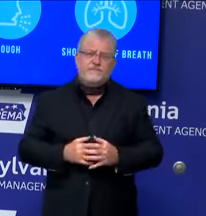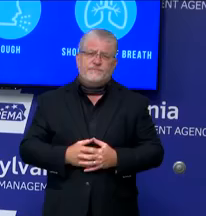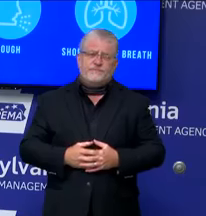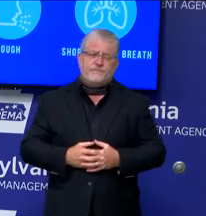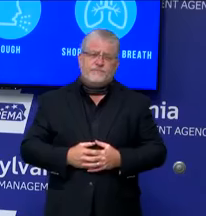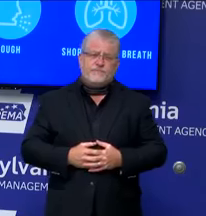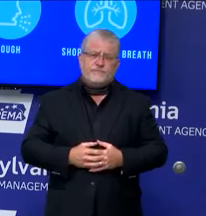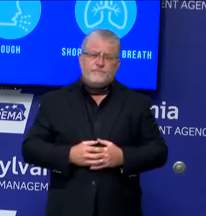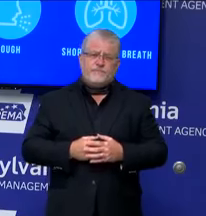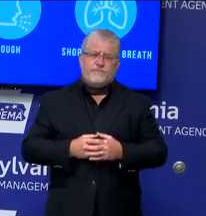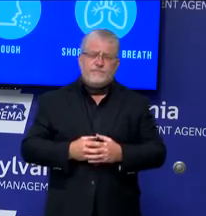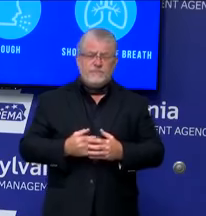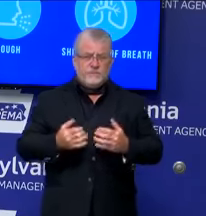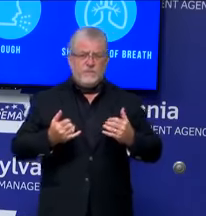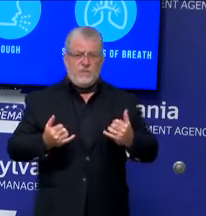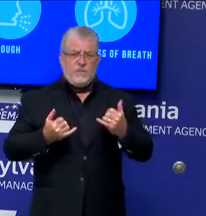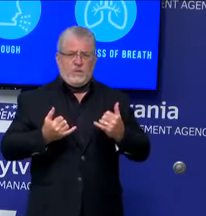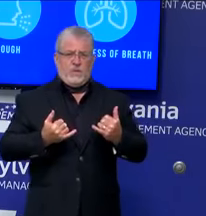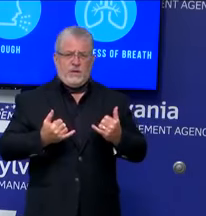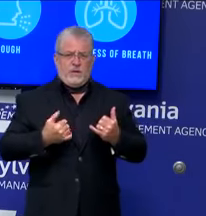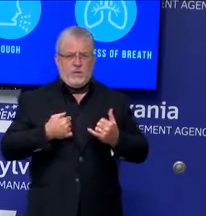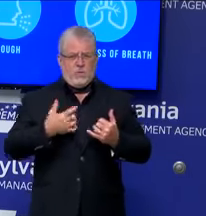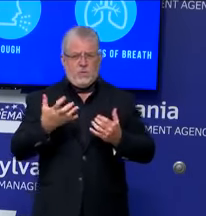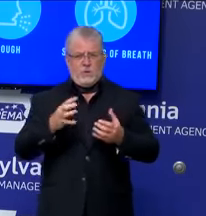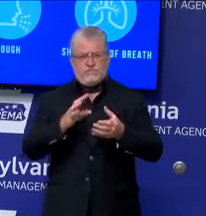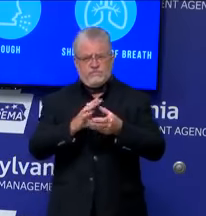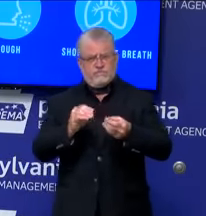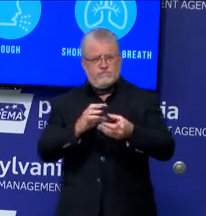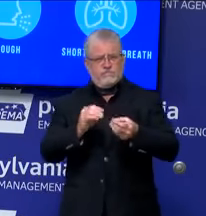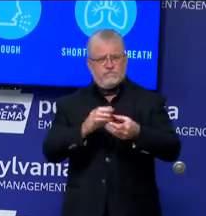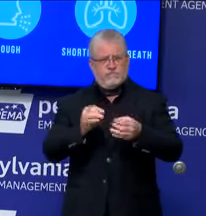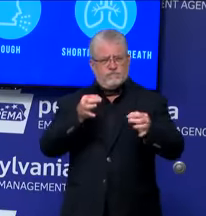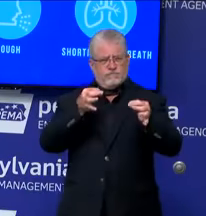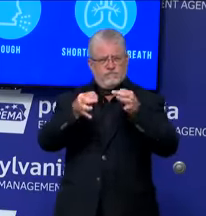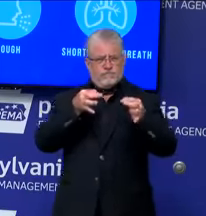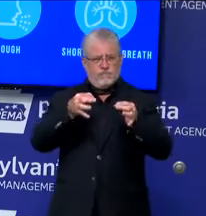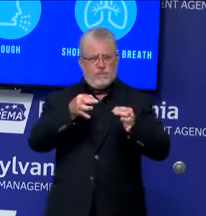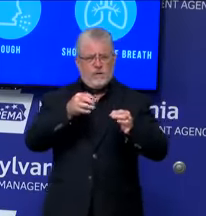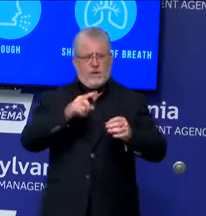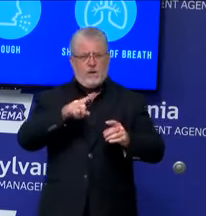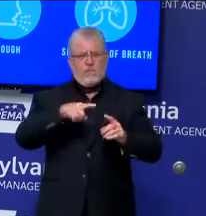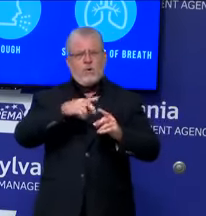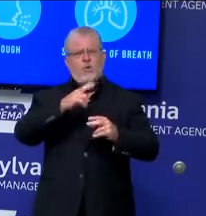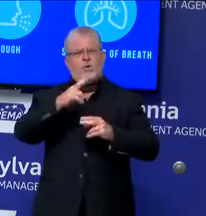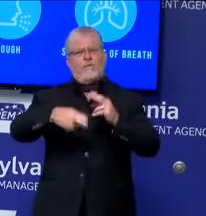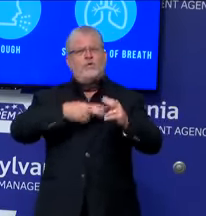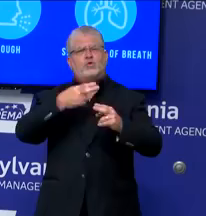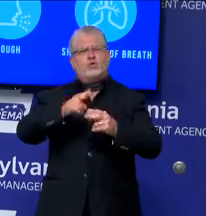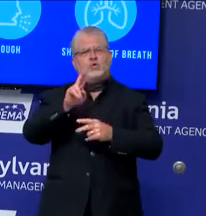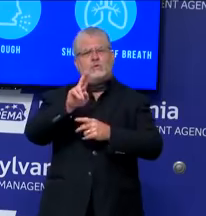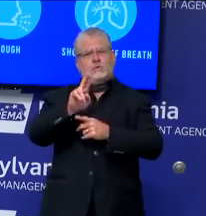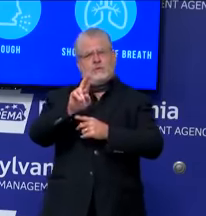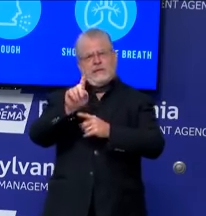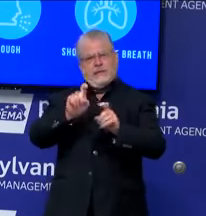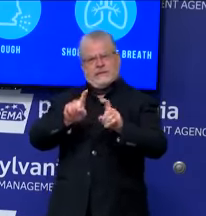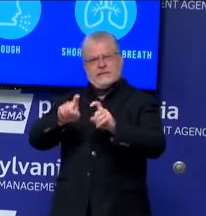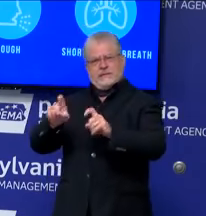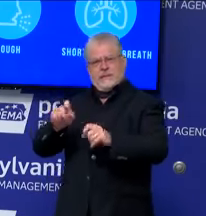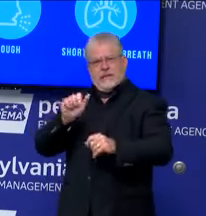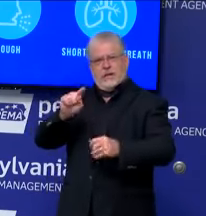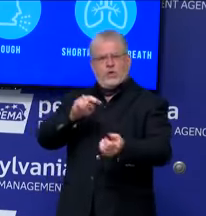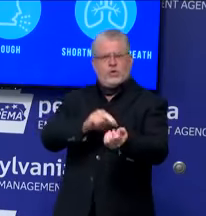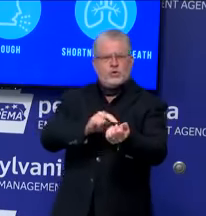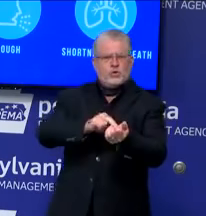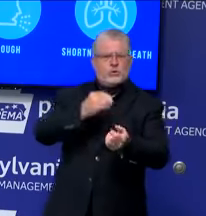Today, I would like to talk to you about universal testing in nursing homes in Pennsylvania. I am so